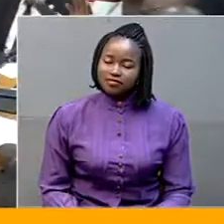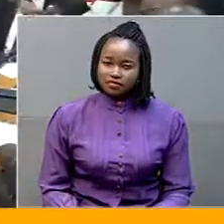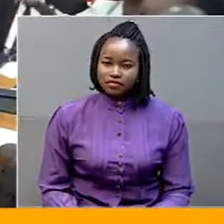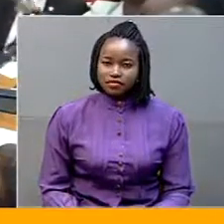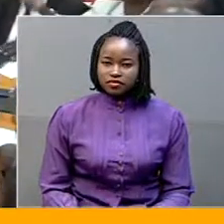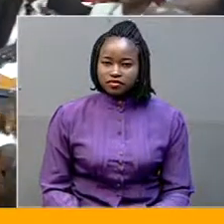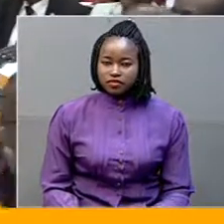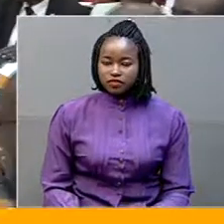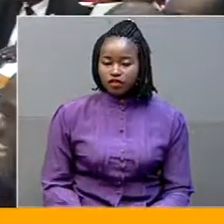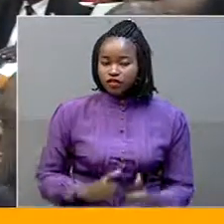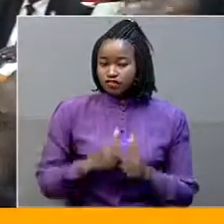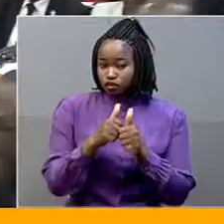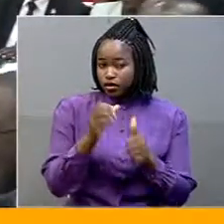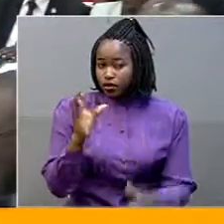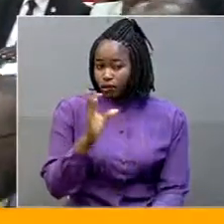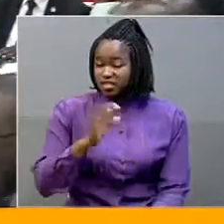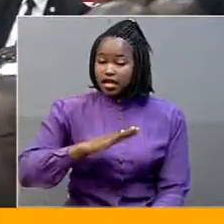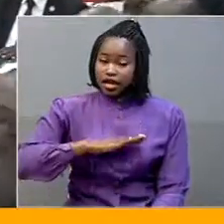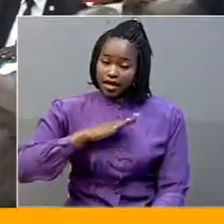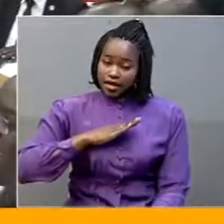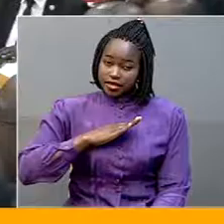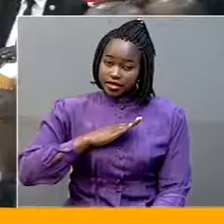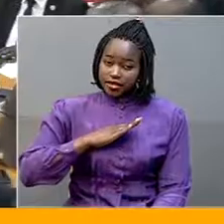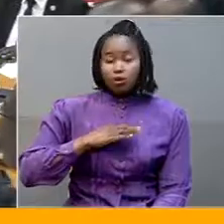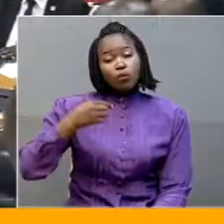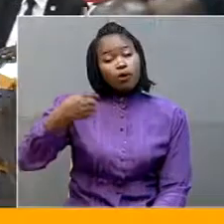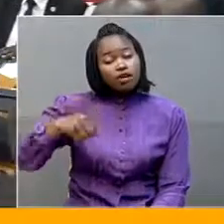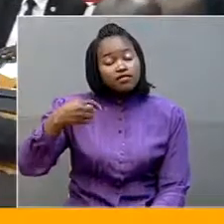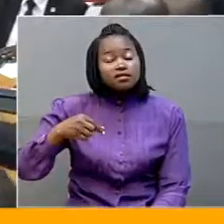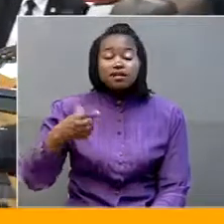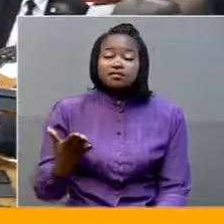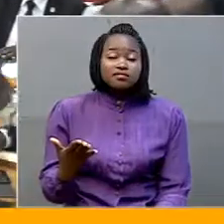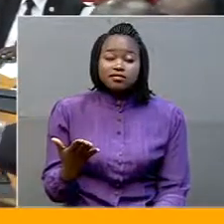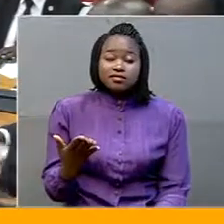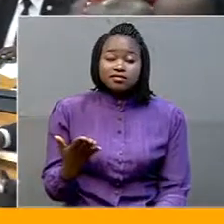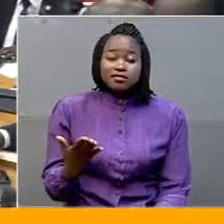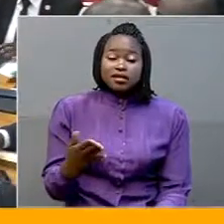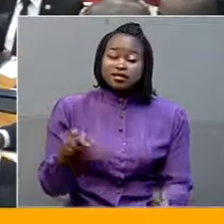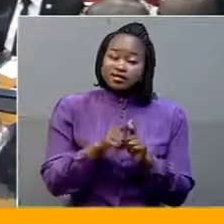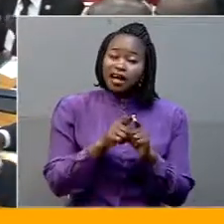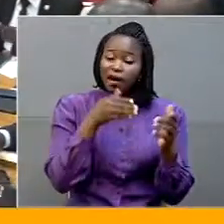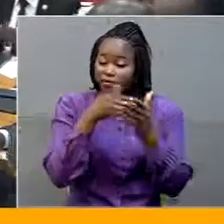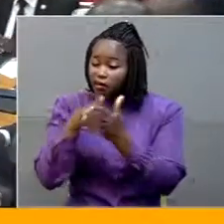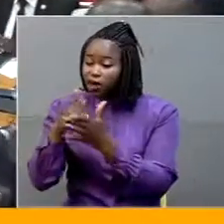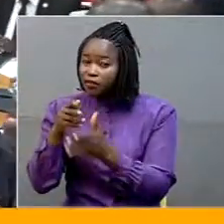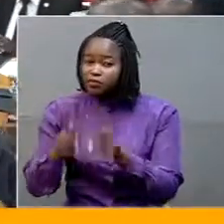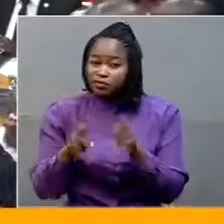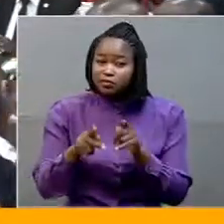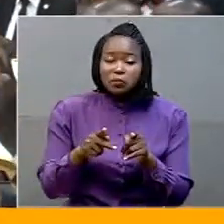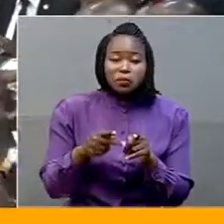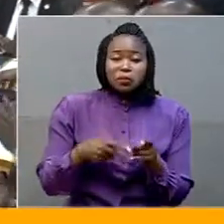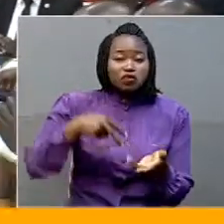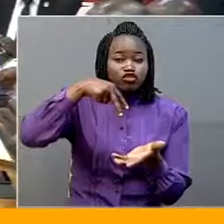According to the committee, age as a qualification for election is not useful in limiting unsuitable persons from attaining the office of president.